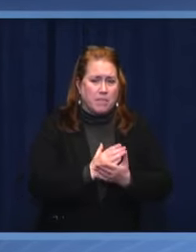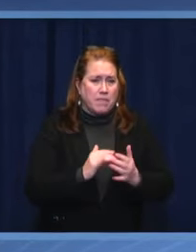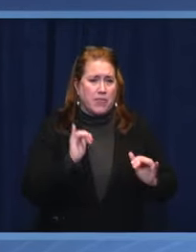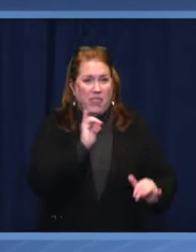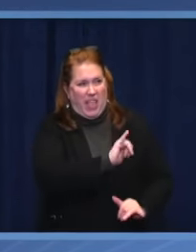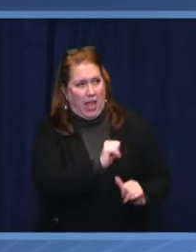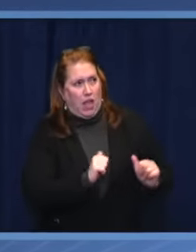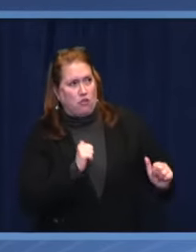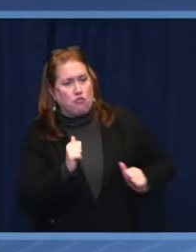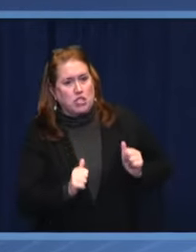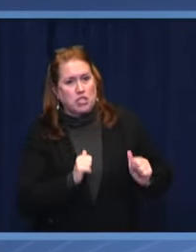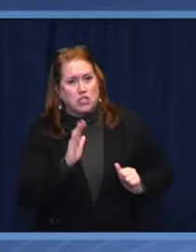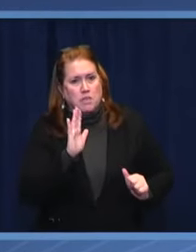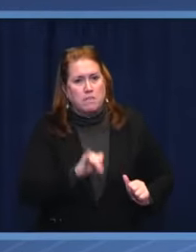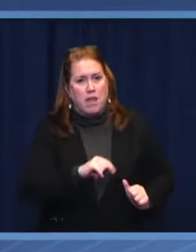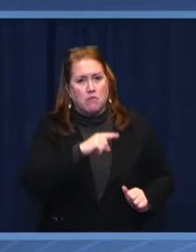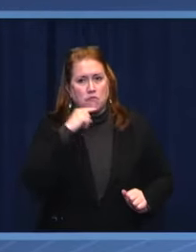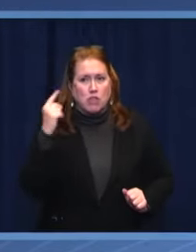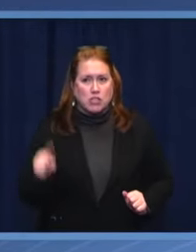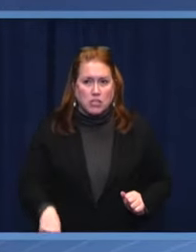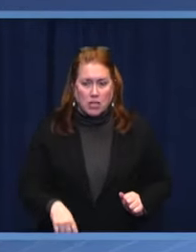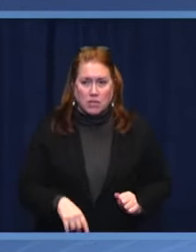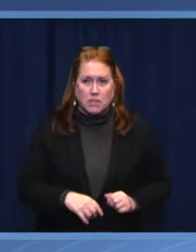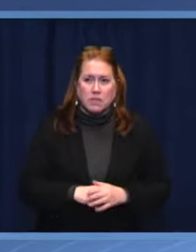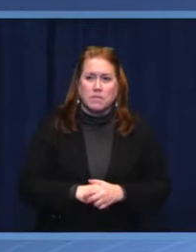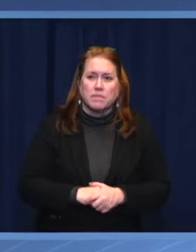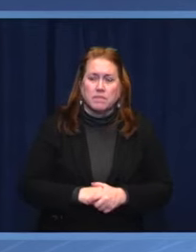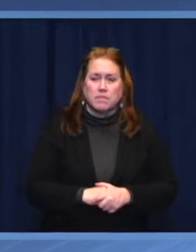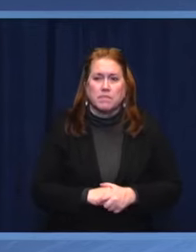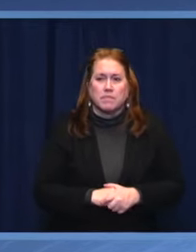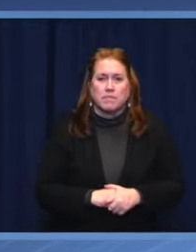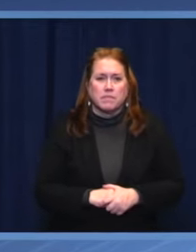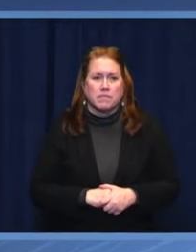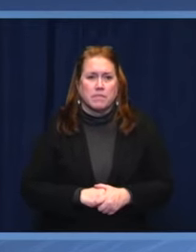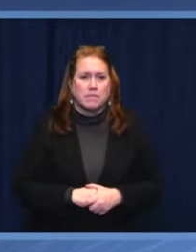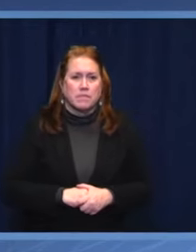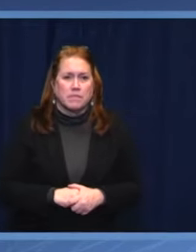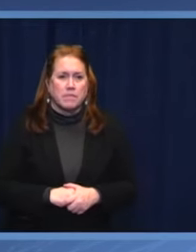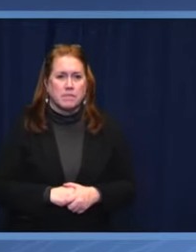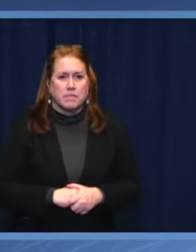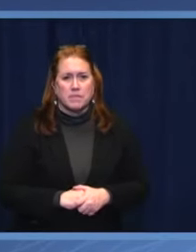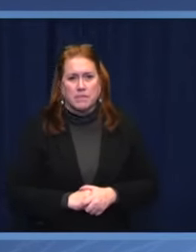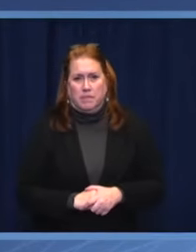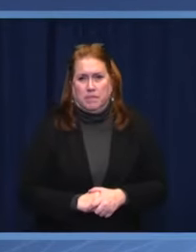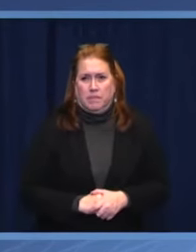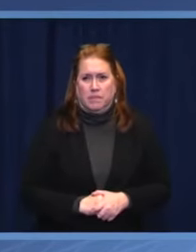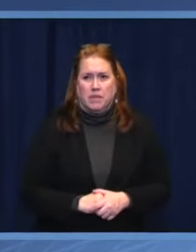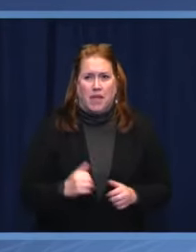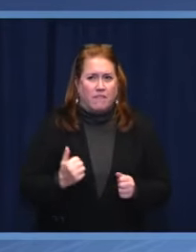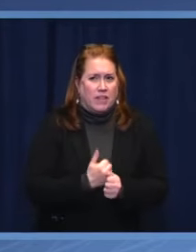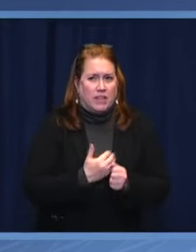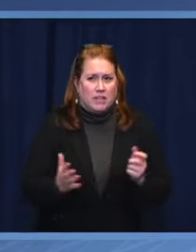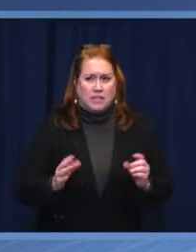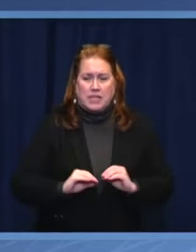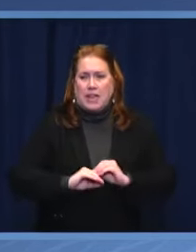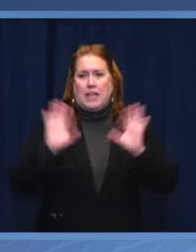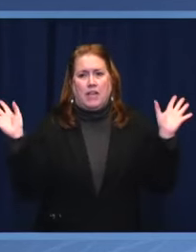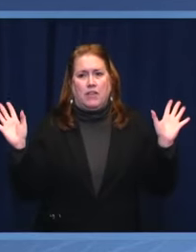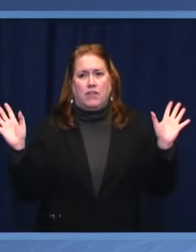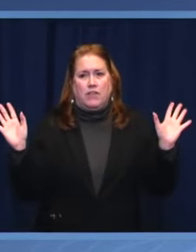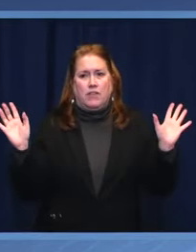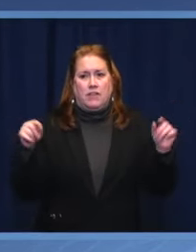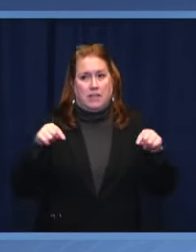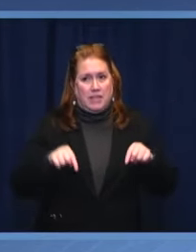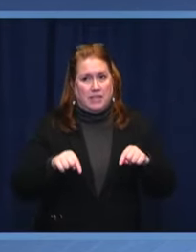group. Dear colleagues, war makes things crystal clear. These days I